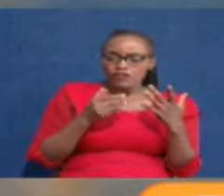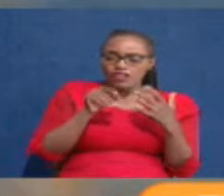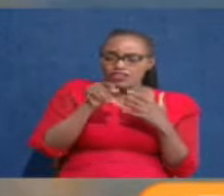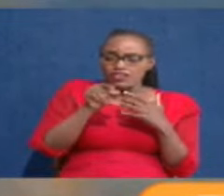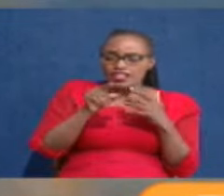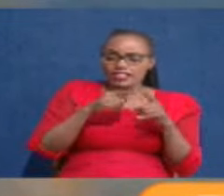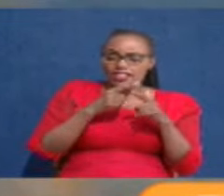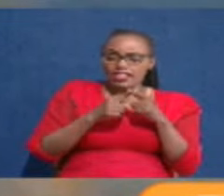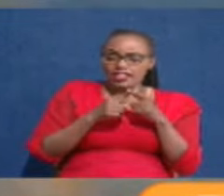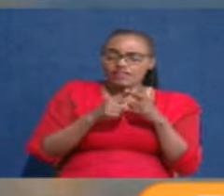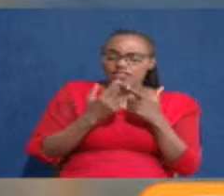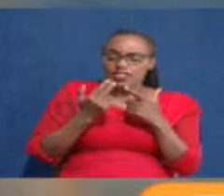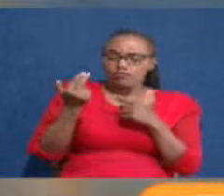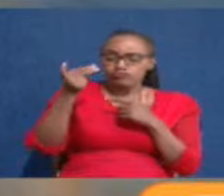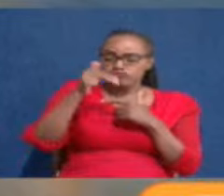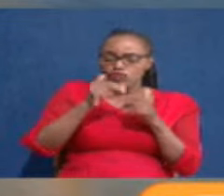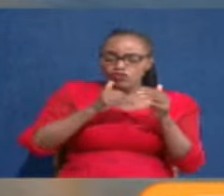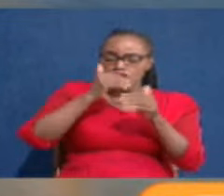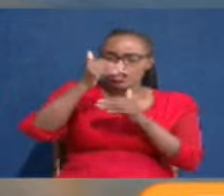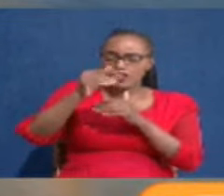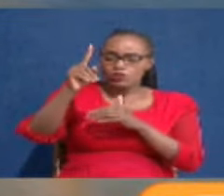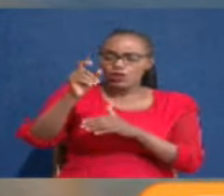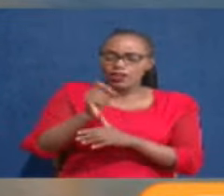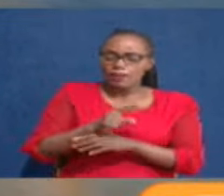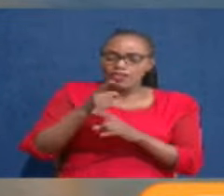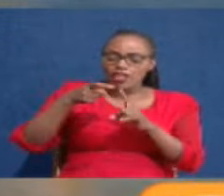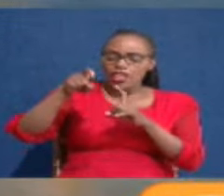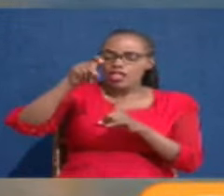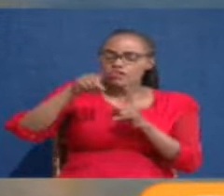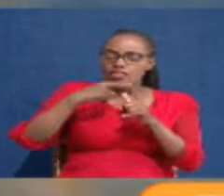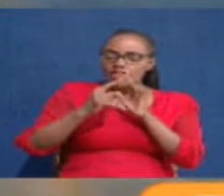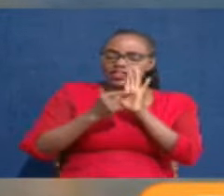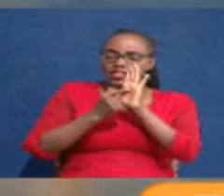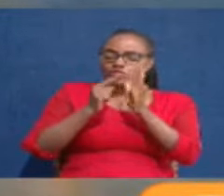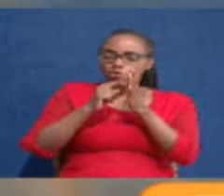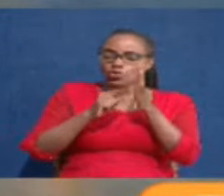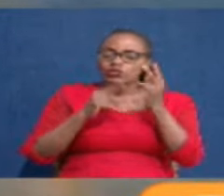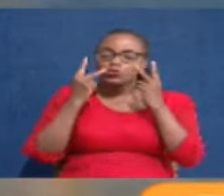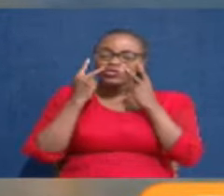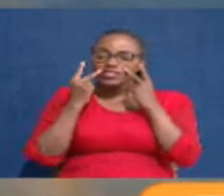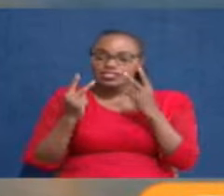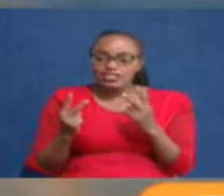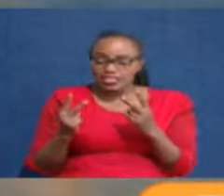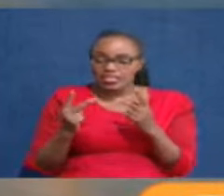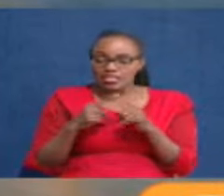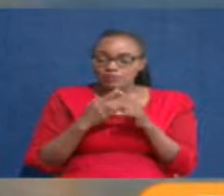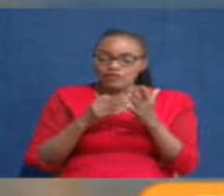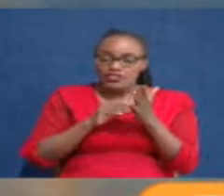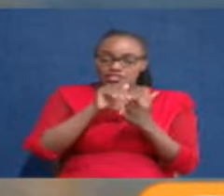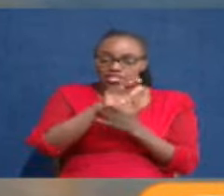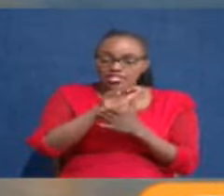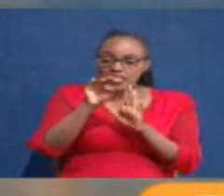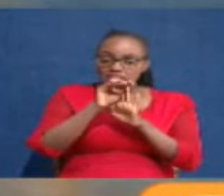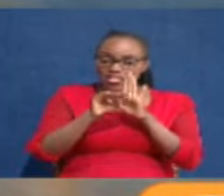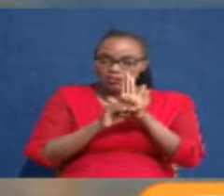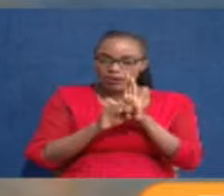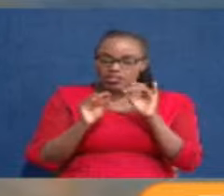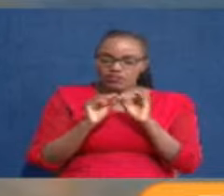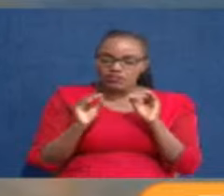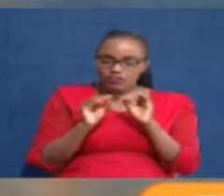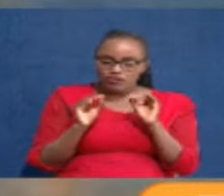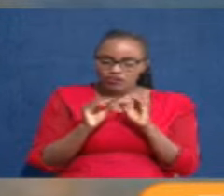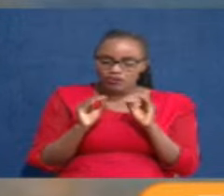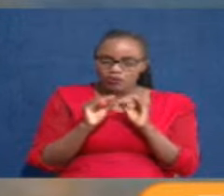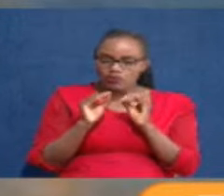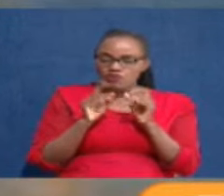the pump prices for the next one month and they indicated you could see they didn't even write it in their statement no it was in